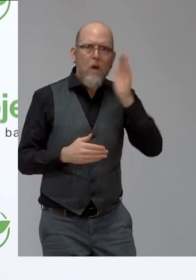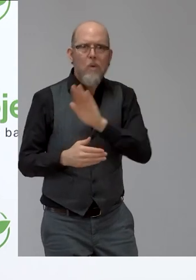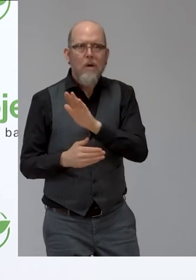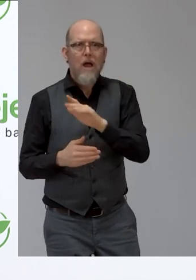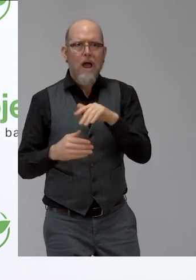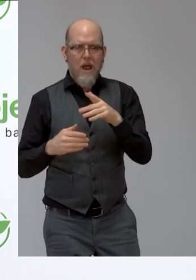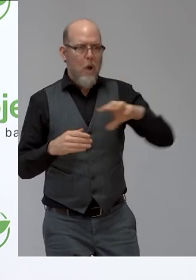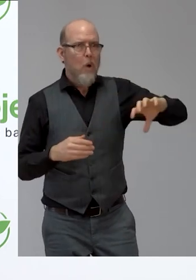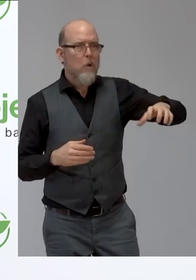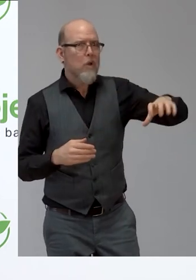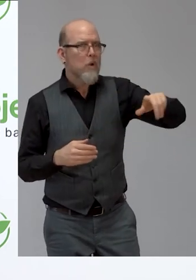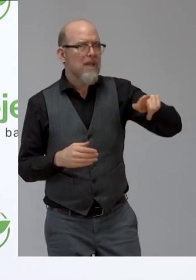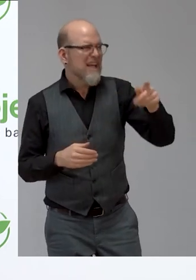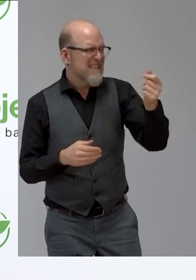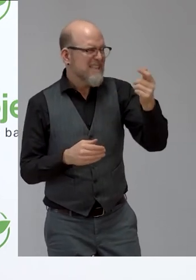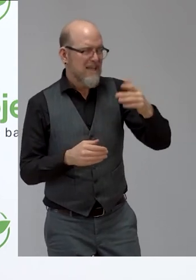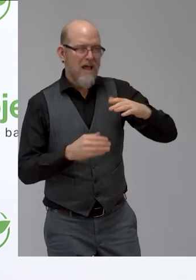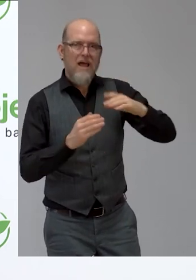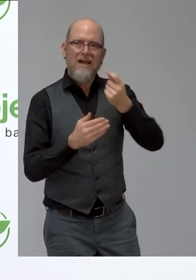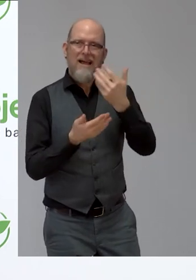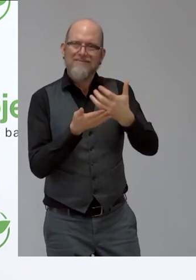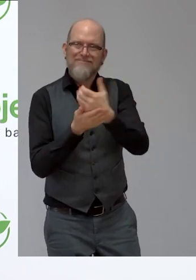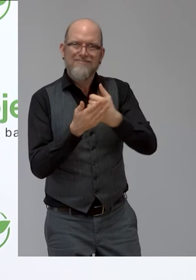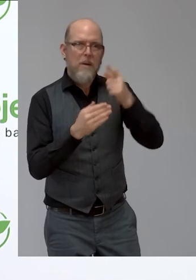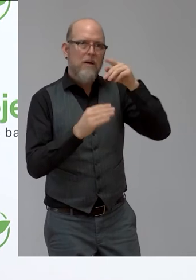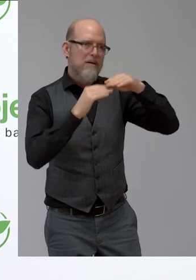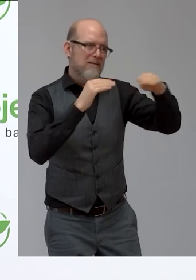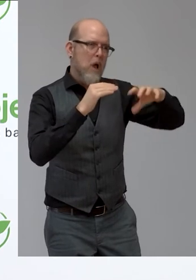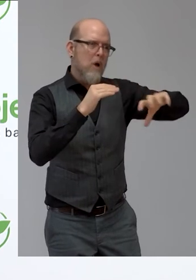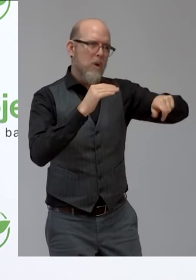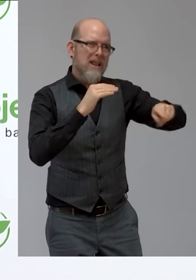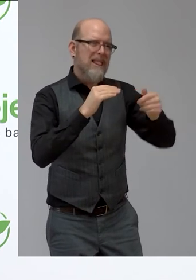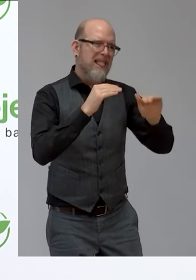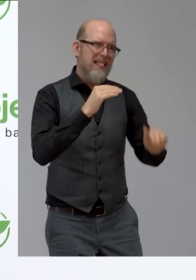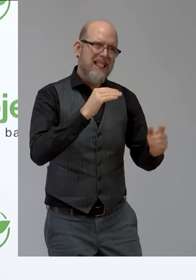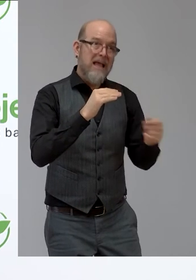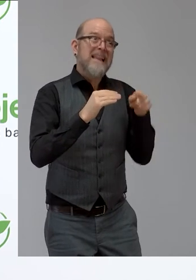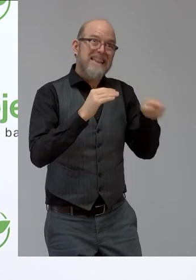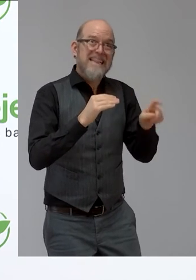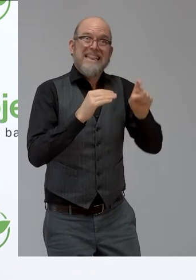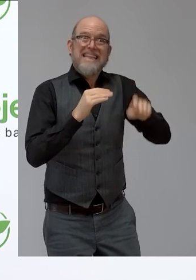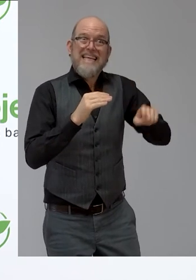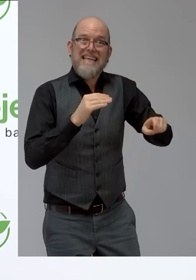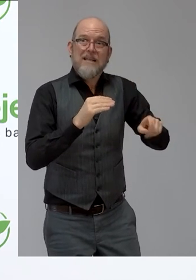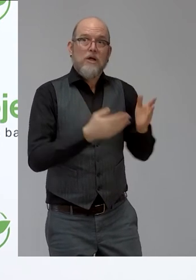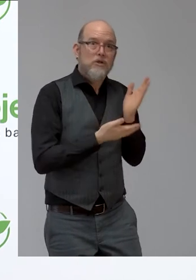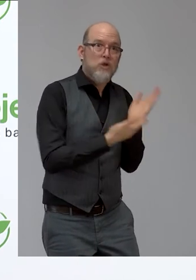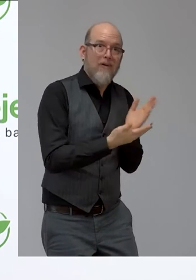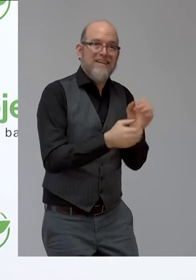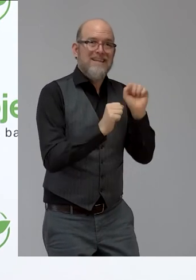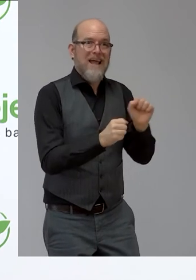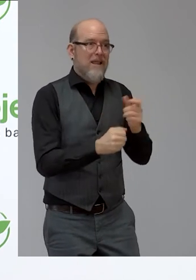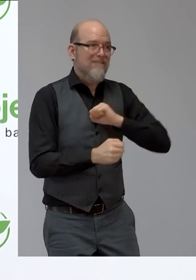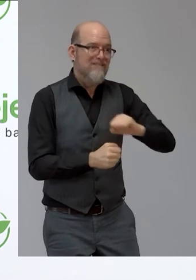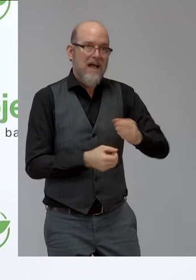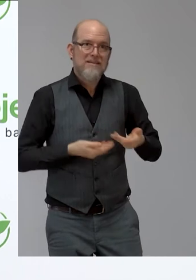how to share, how to connect with customers and everything. So it's maybe a kind of new technology on the block